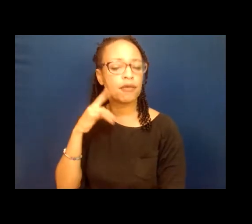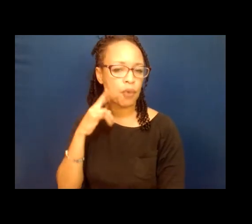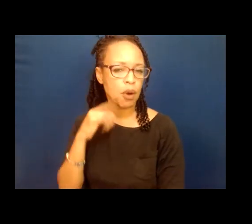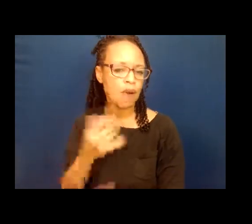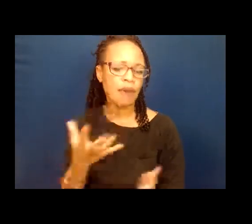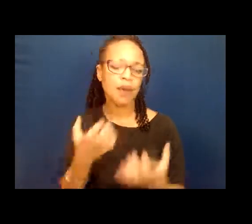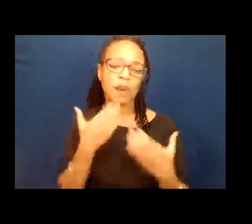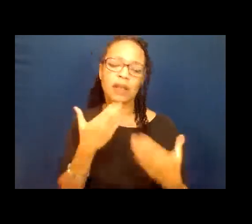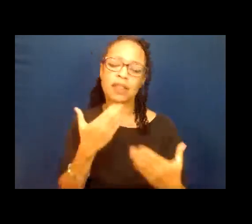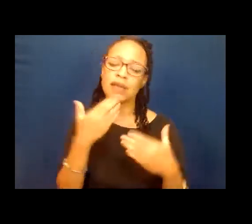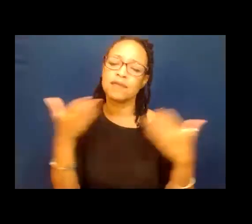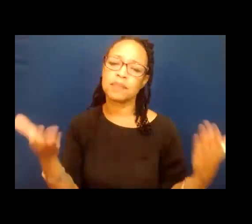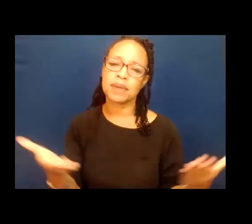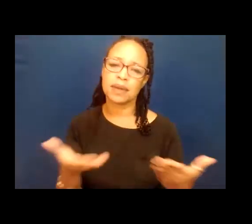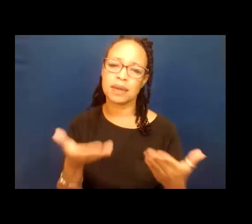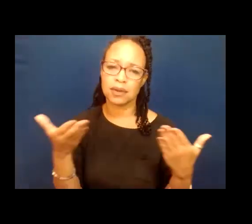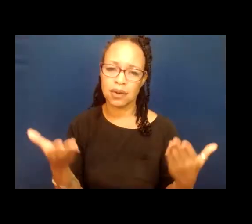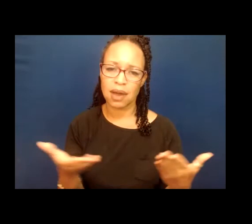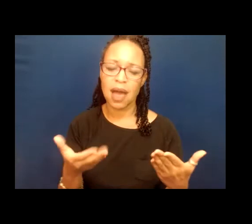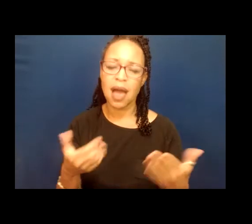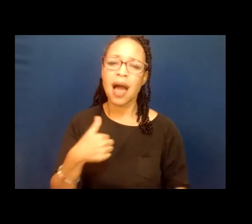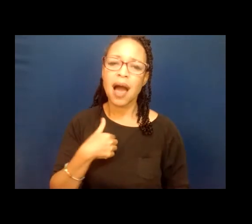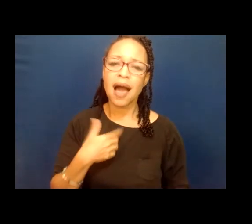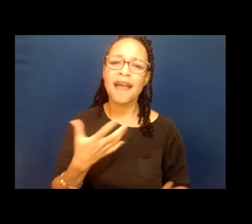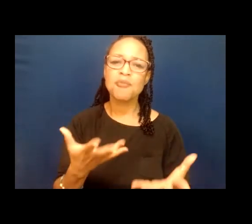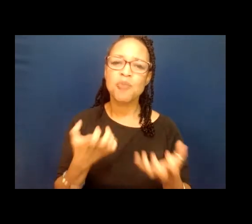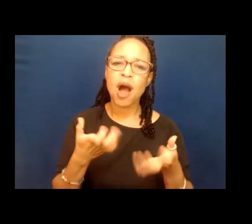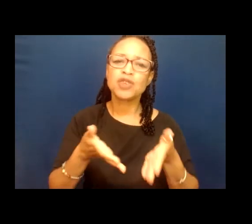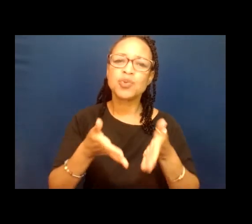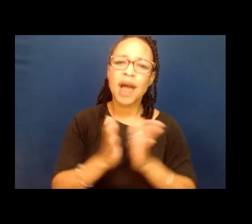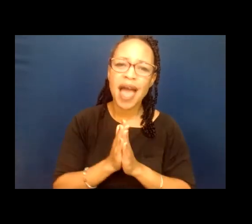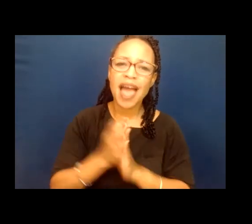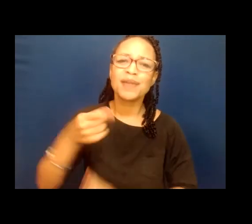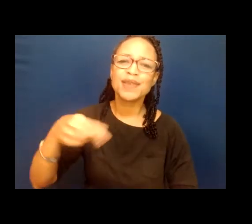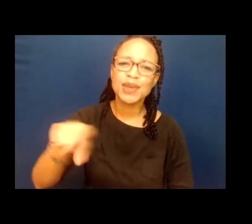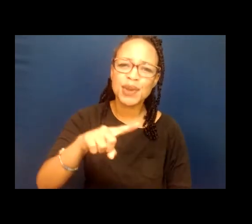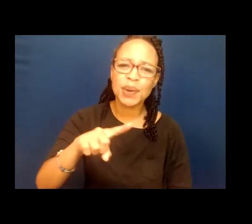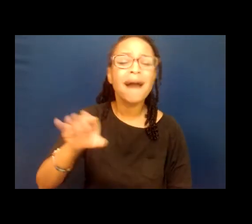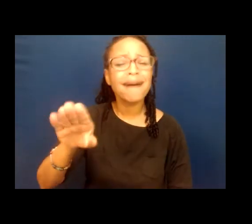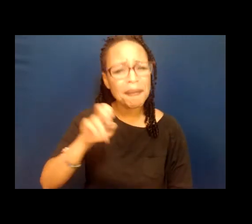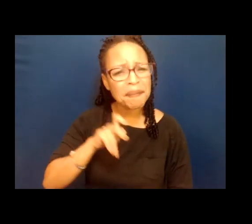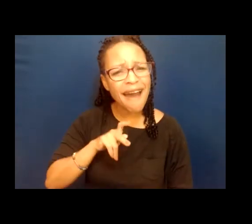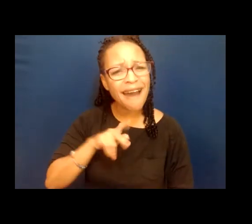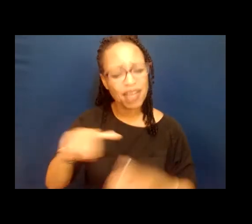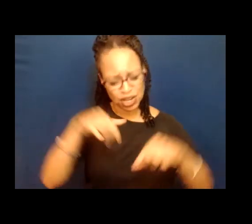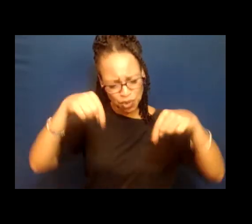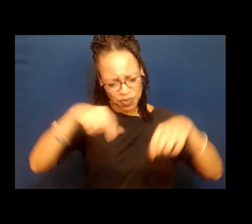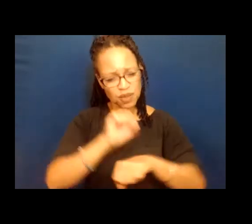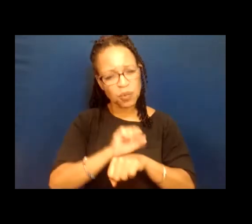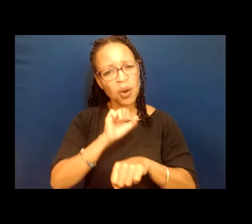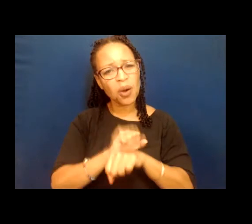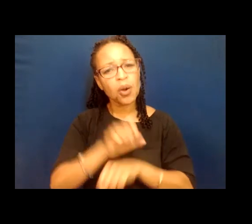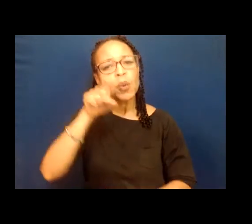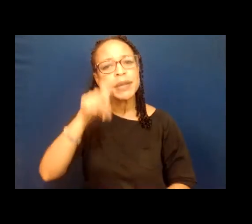estar aquí o les quiero pedir que regresen, regresen a hacer el trabajo porque los necesitamos en 2022